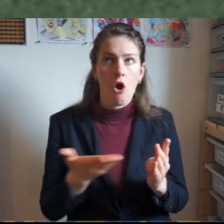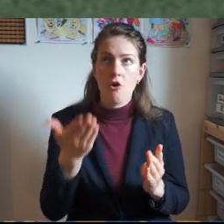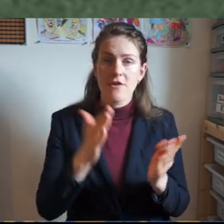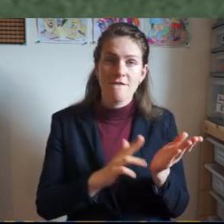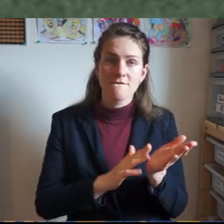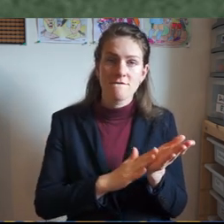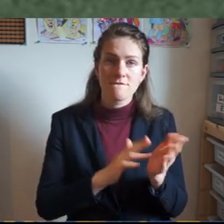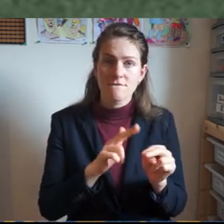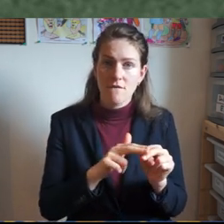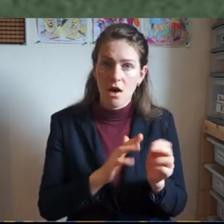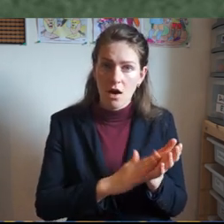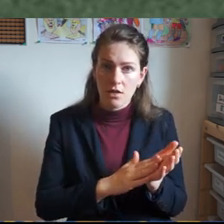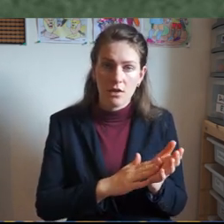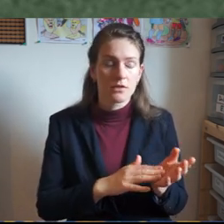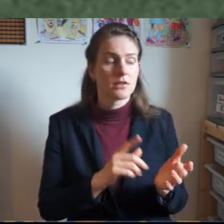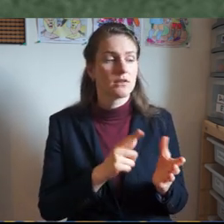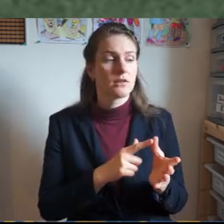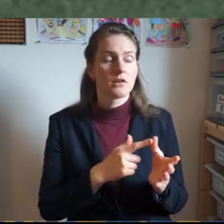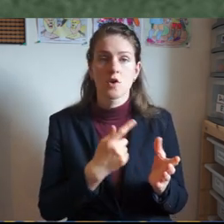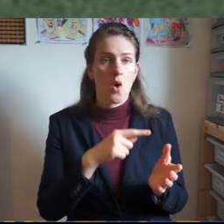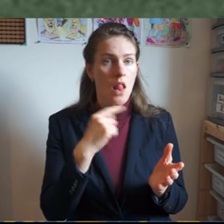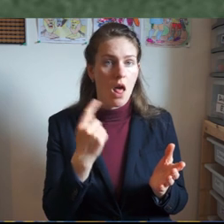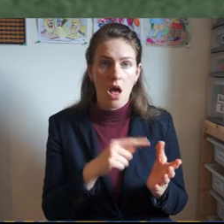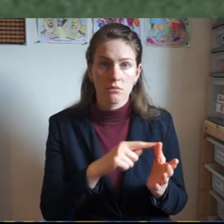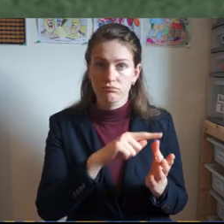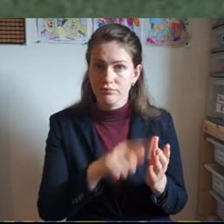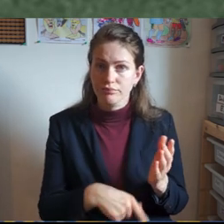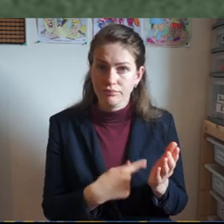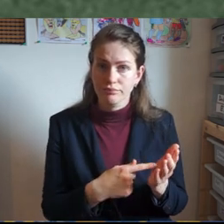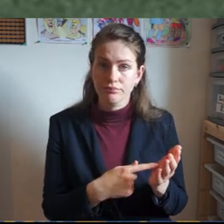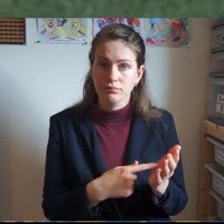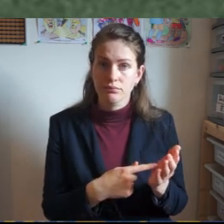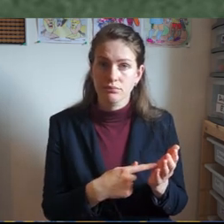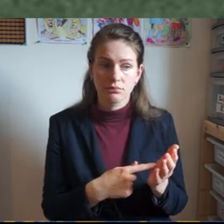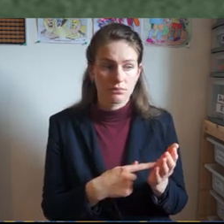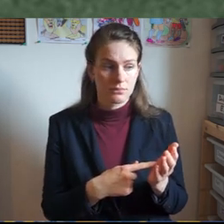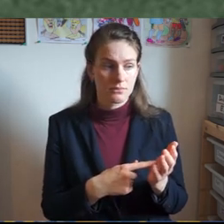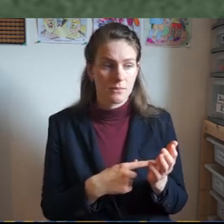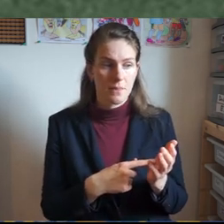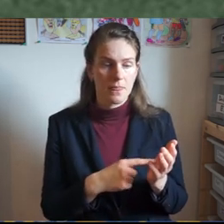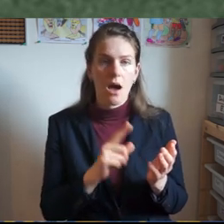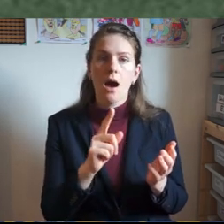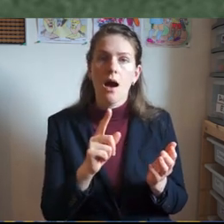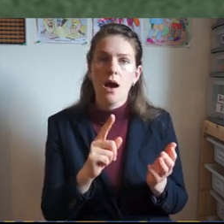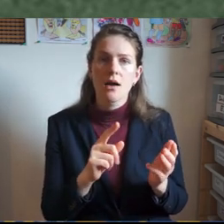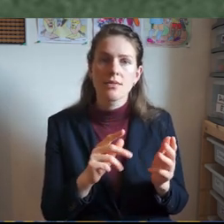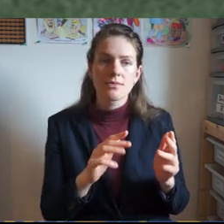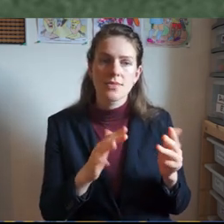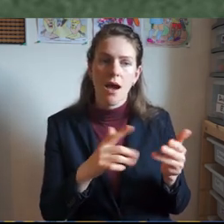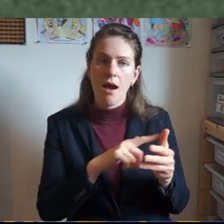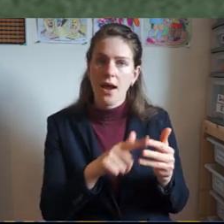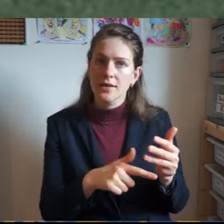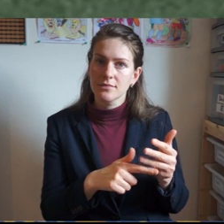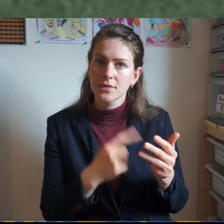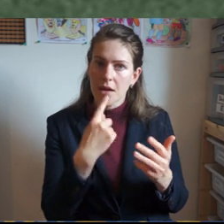shalt not bear false witness was the ninth commandment. Notice the Lord left out the